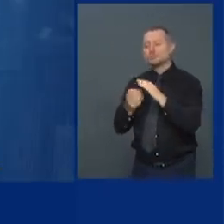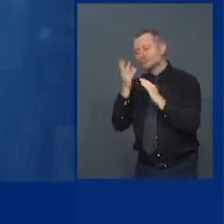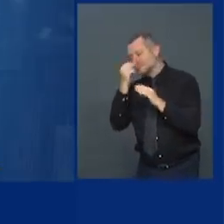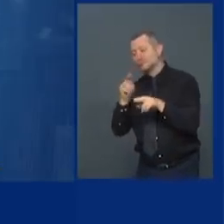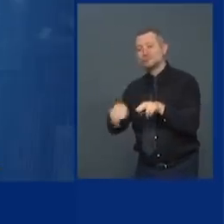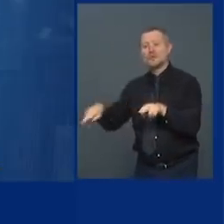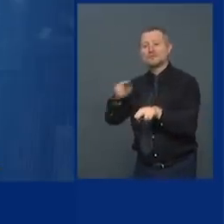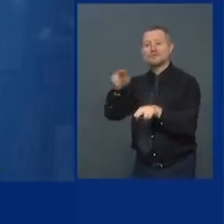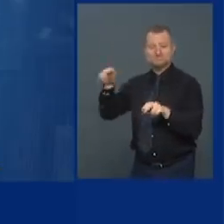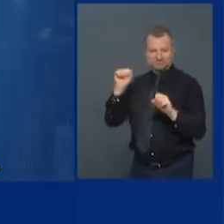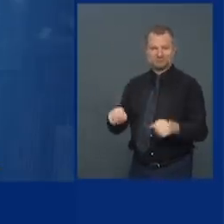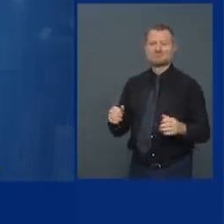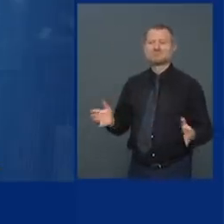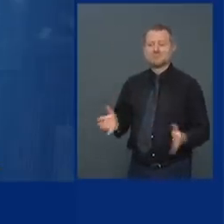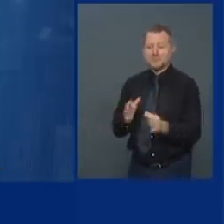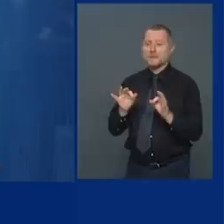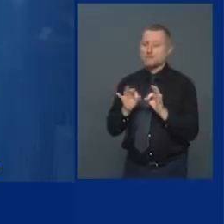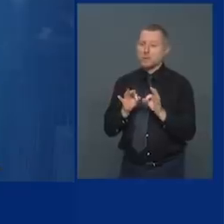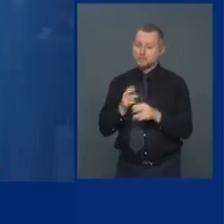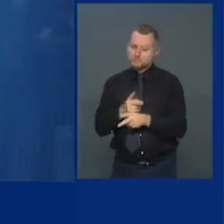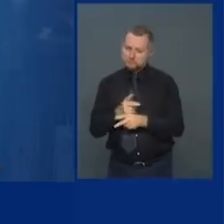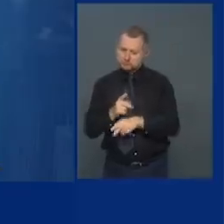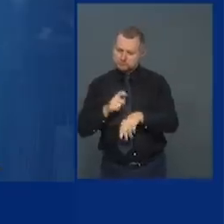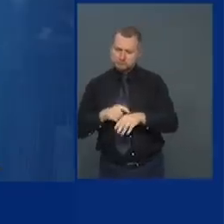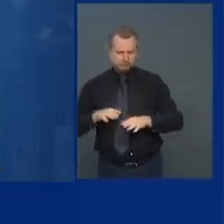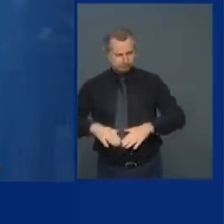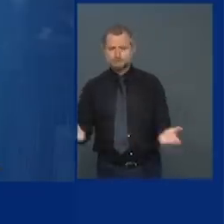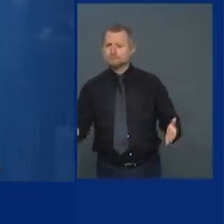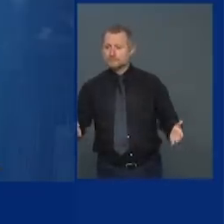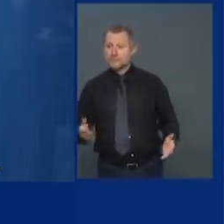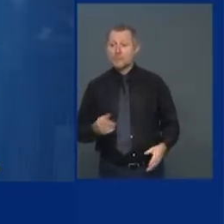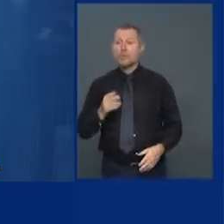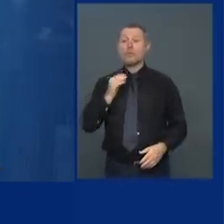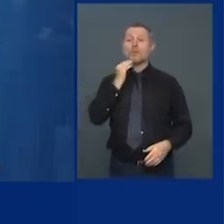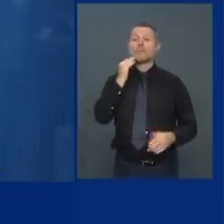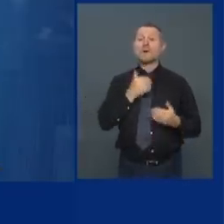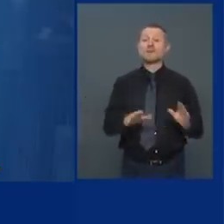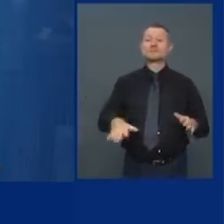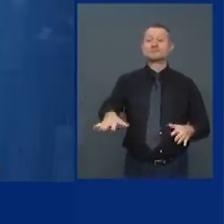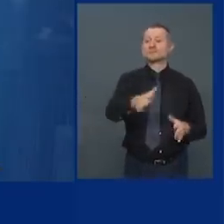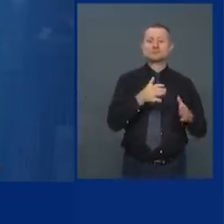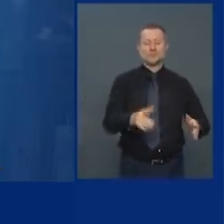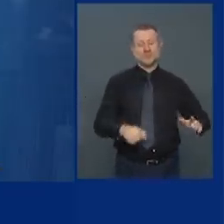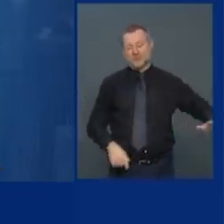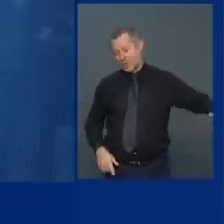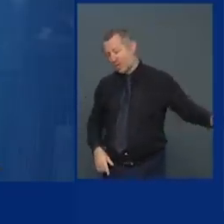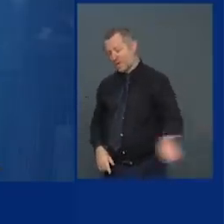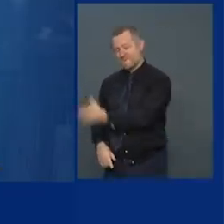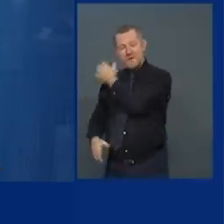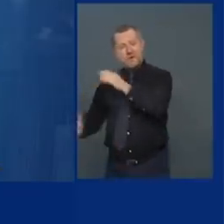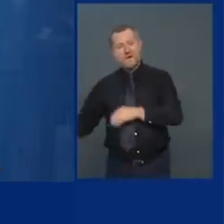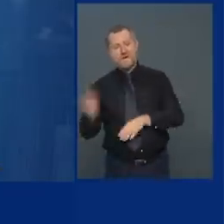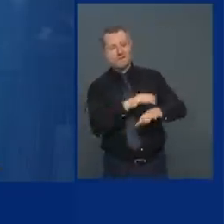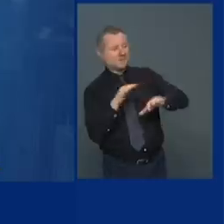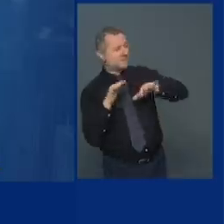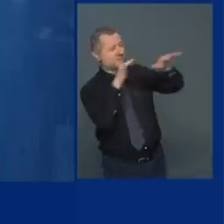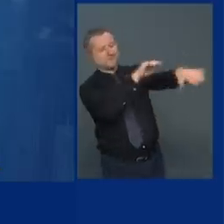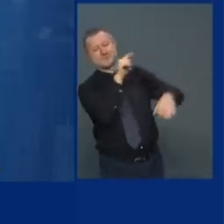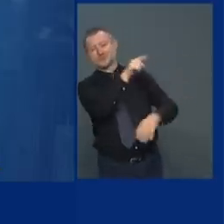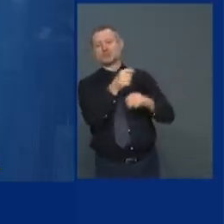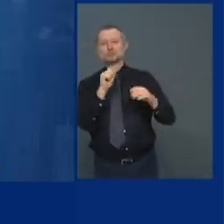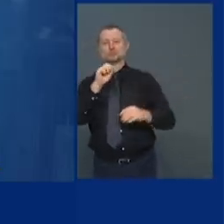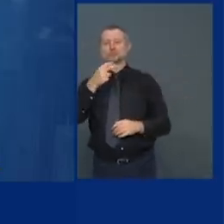the shelter get homeless people off the street keep them safe get them a test